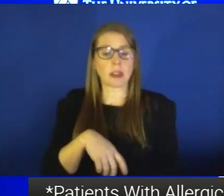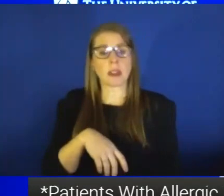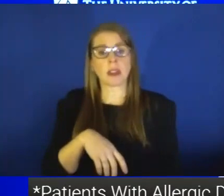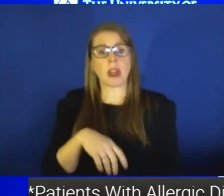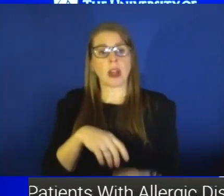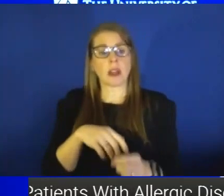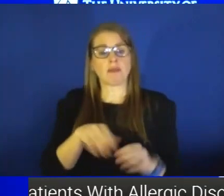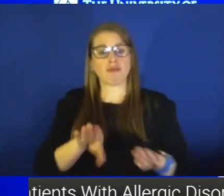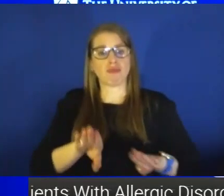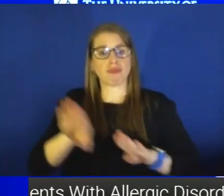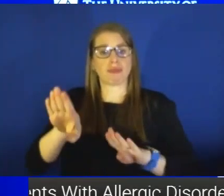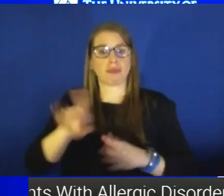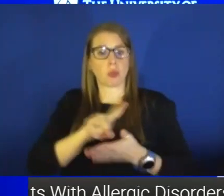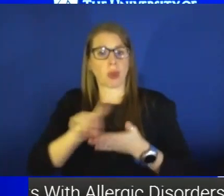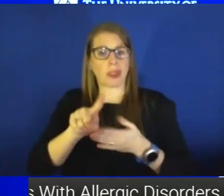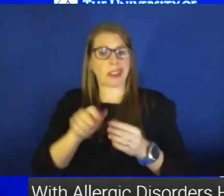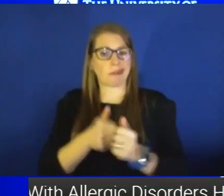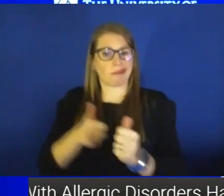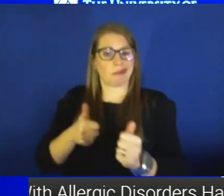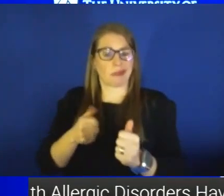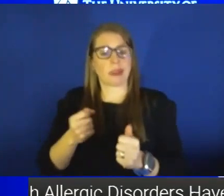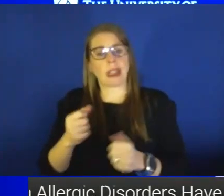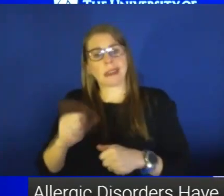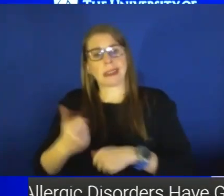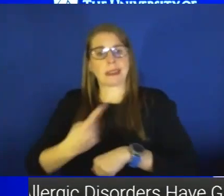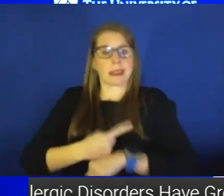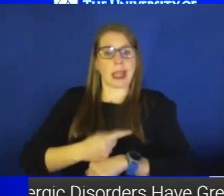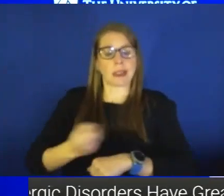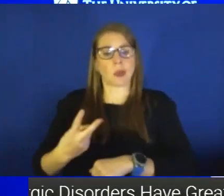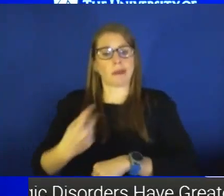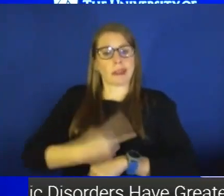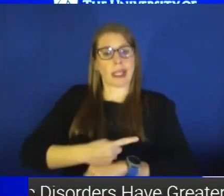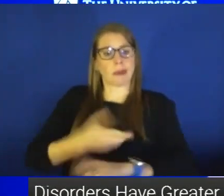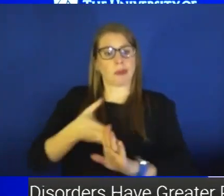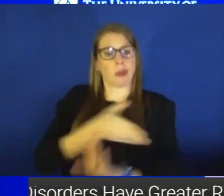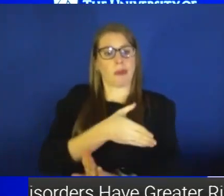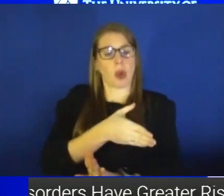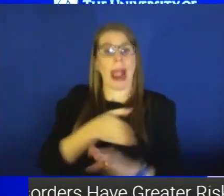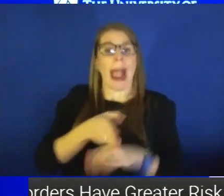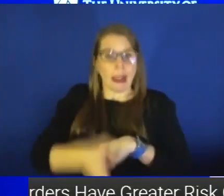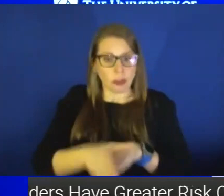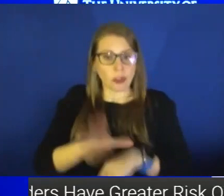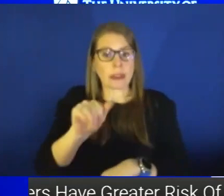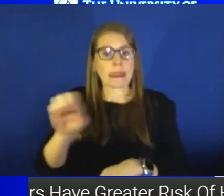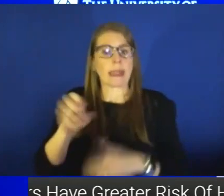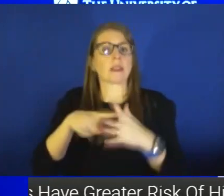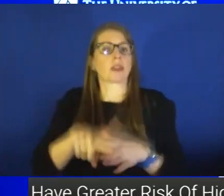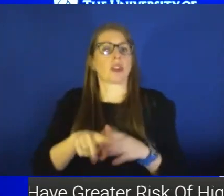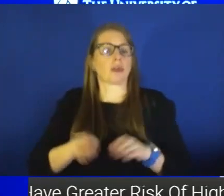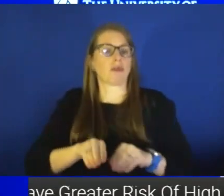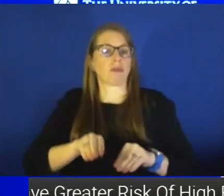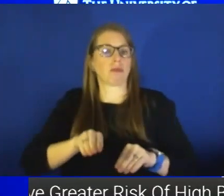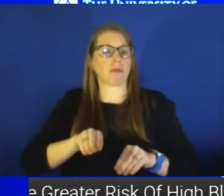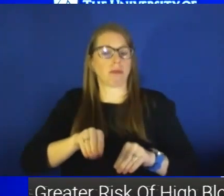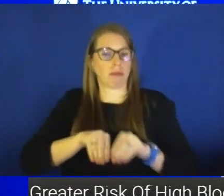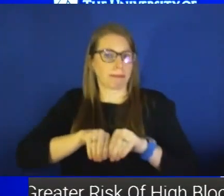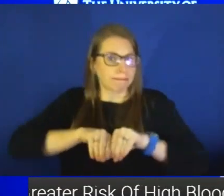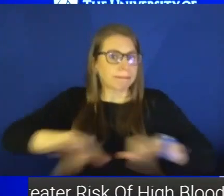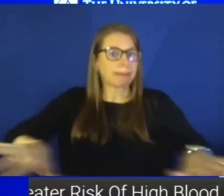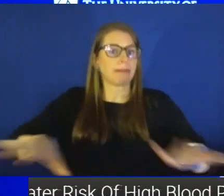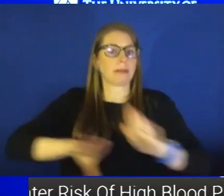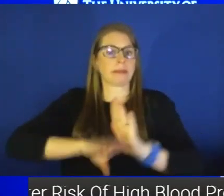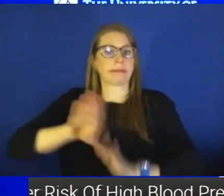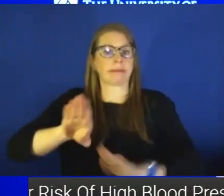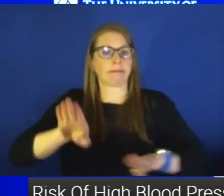at least a week, 10 days, 12 days prior to, after the cases start to surge. So it is obviously a concern. We